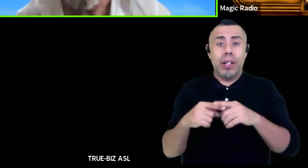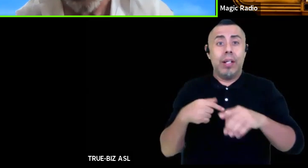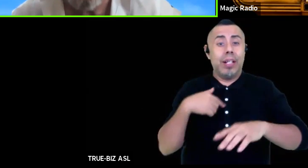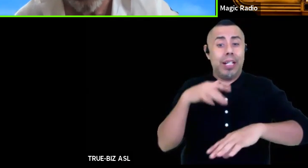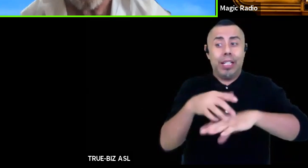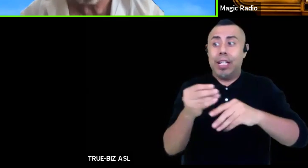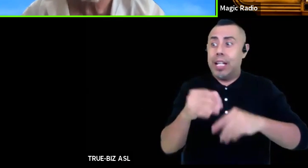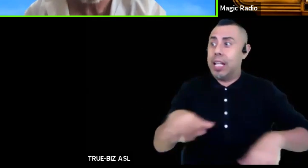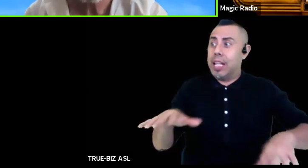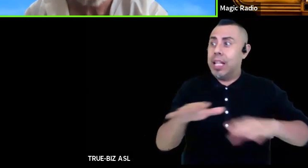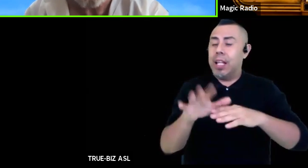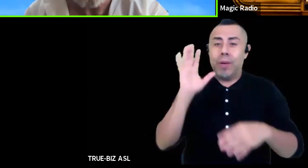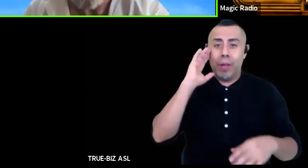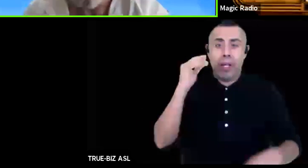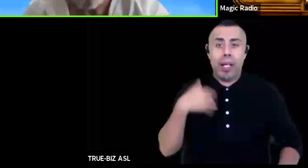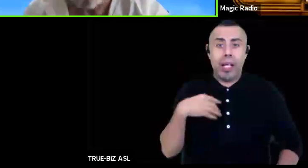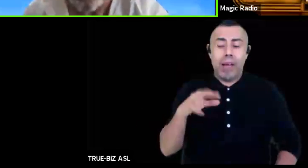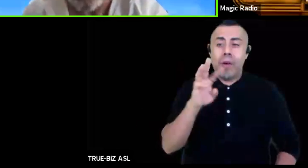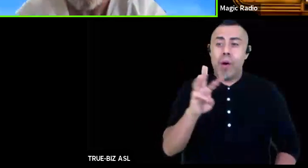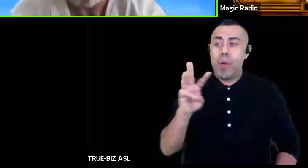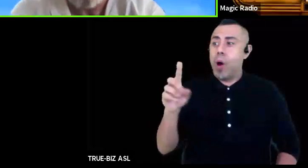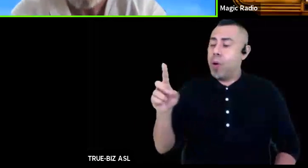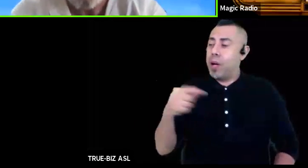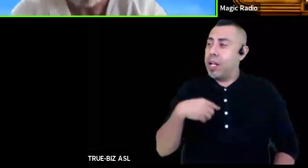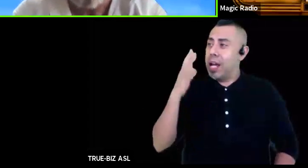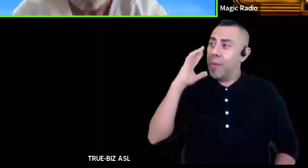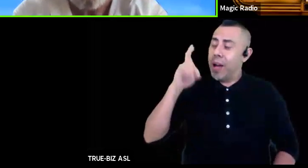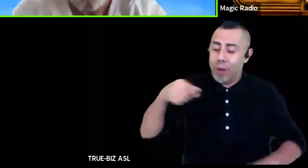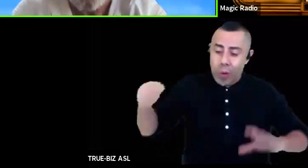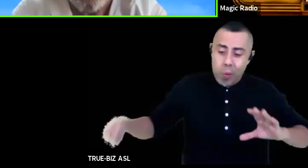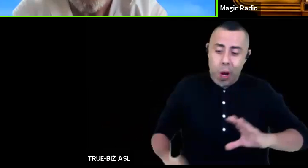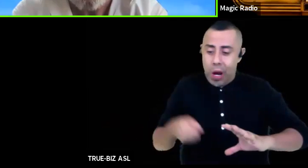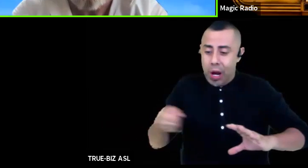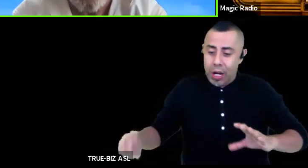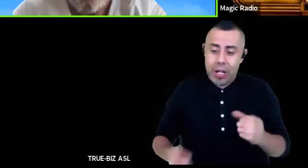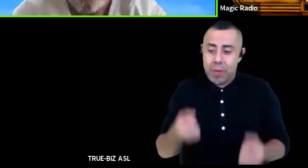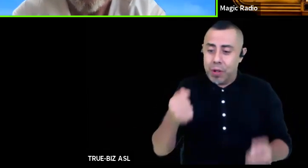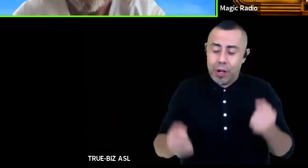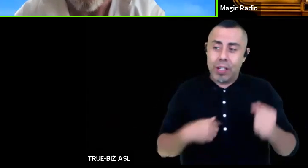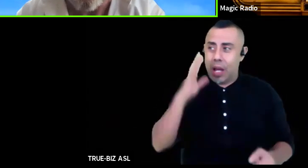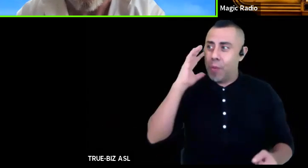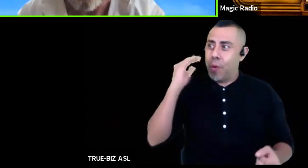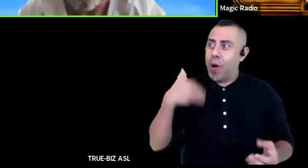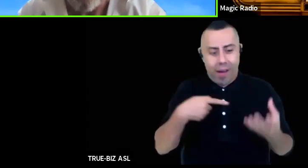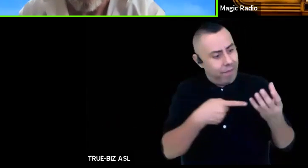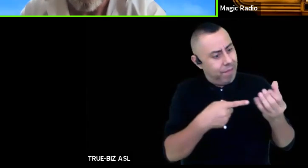have to be wound up and I'll have the first radio ever made and I'll become rich because of it